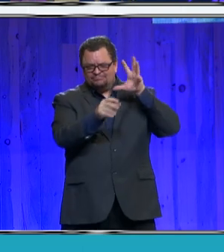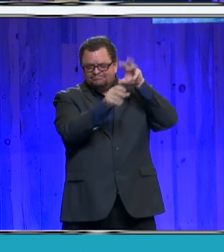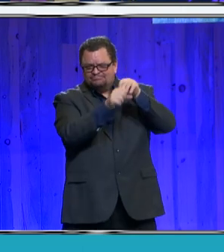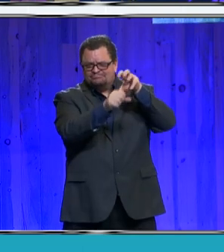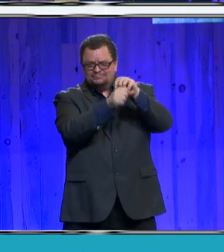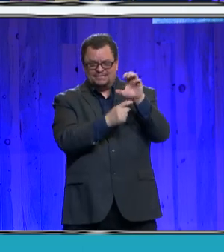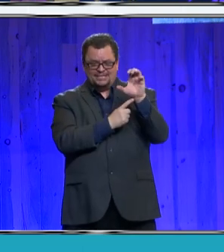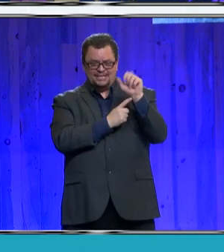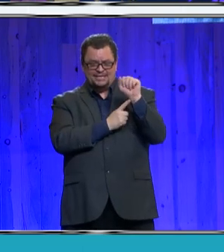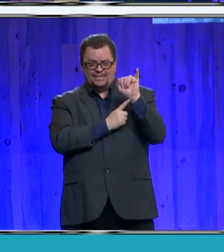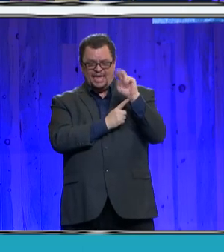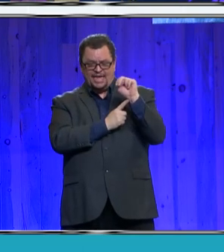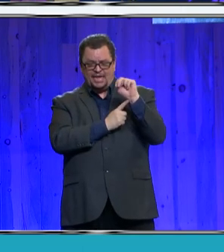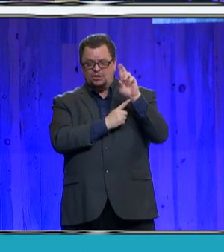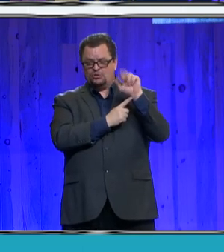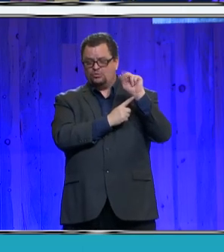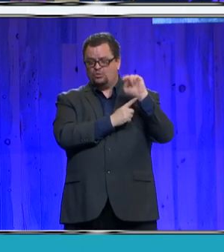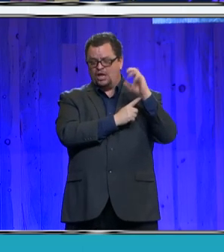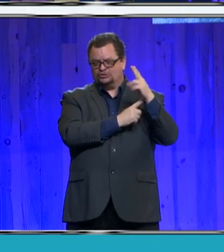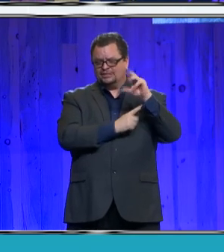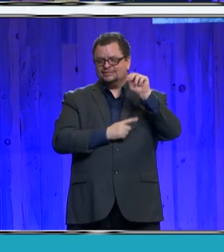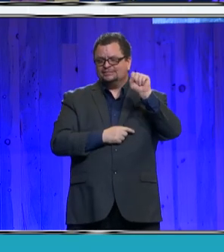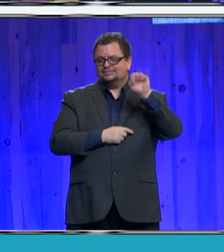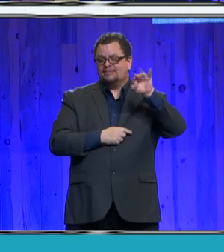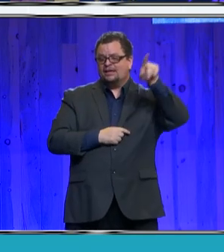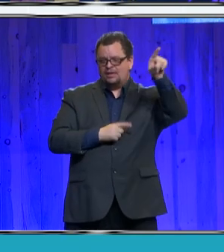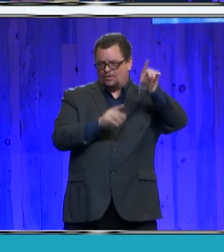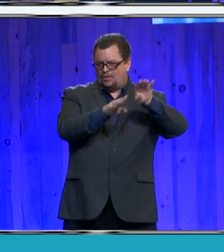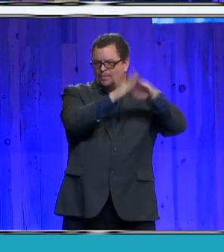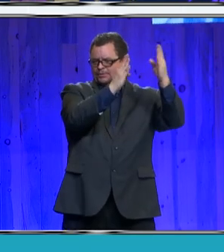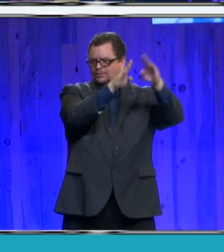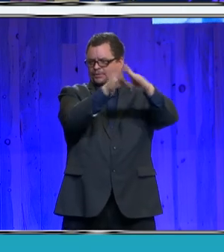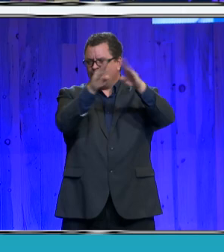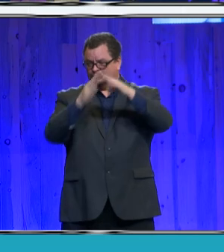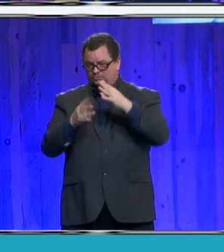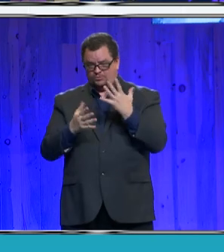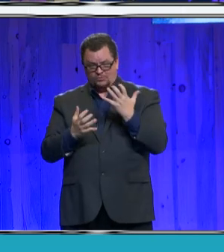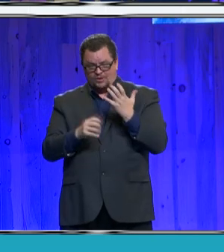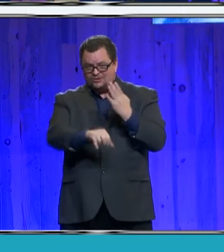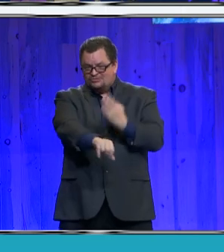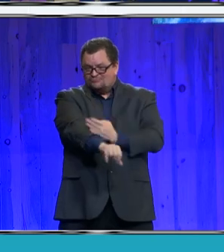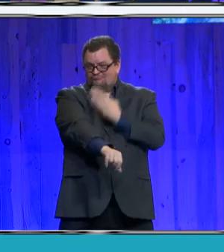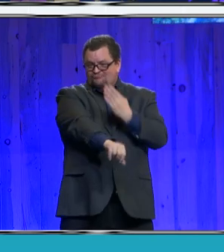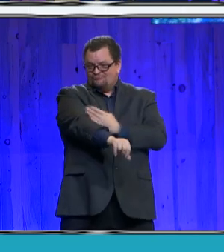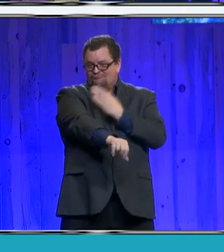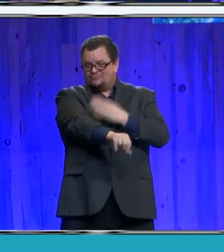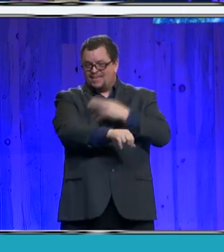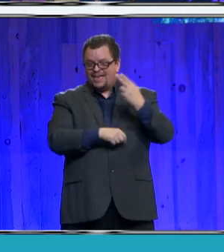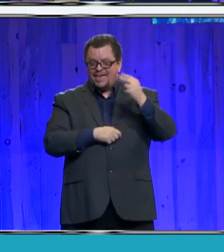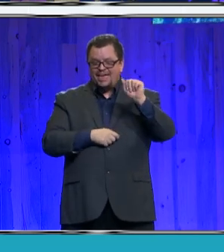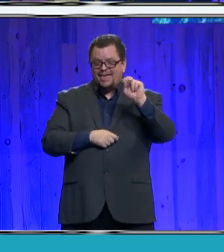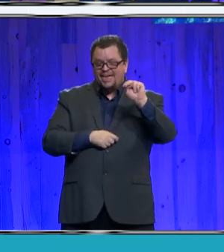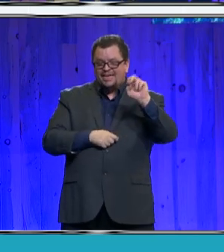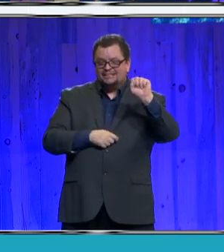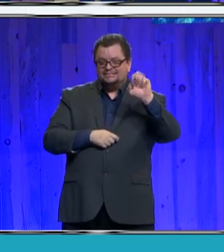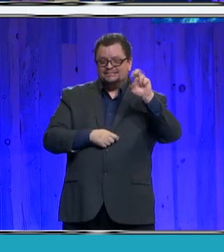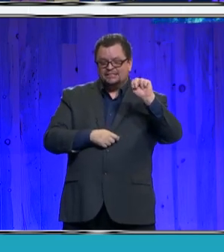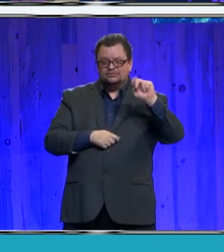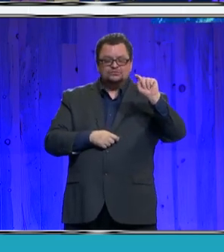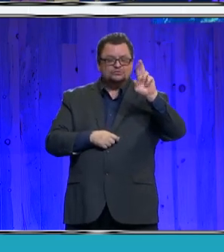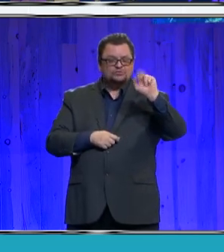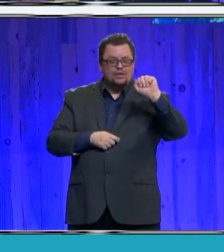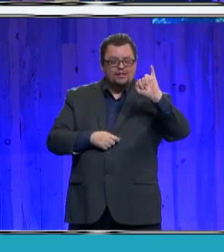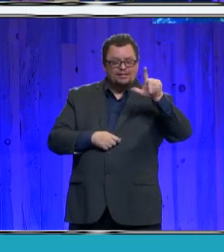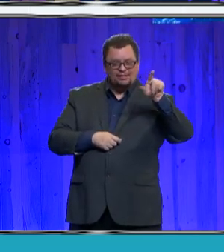open spaces, and they have big plans to improve the Hanson Trailhead, Falcon Regional Park, and our unique Paint Mines